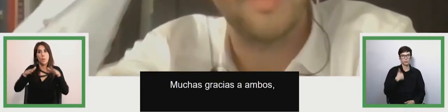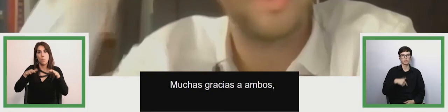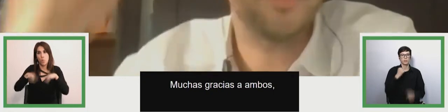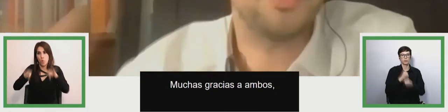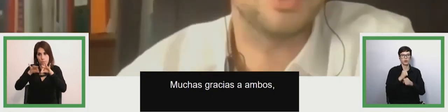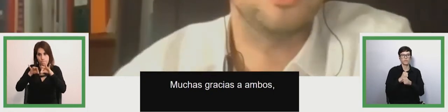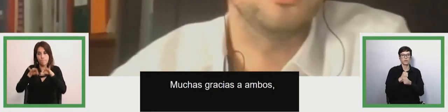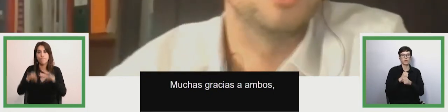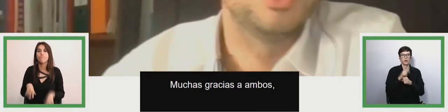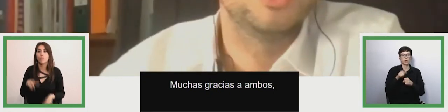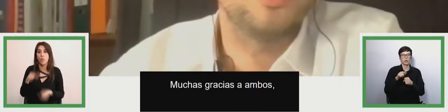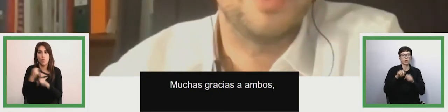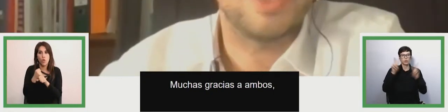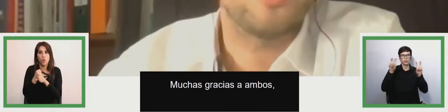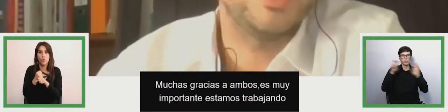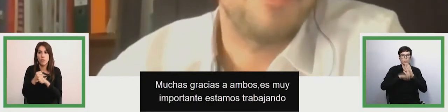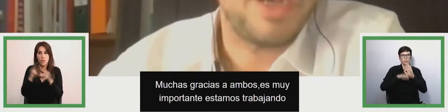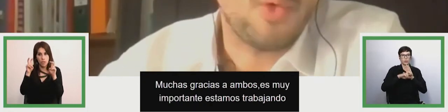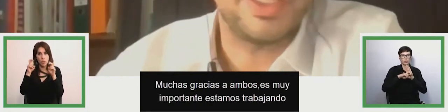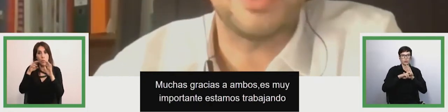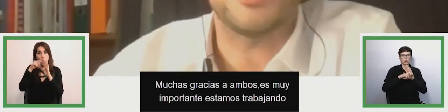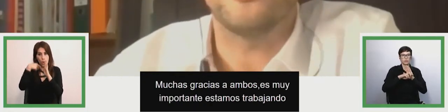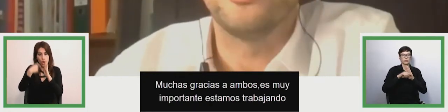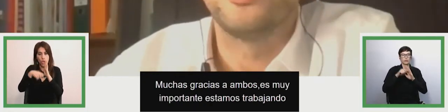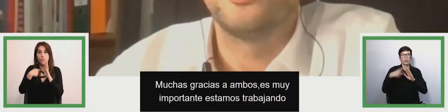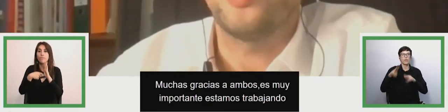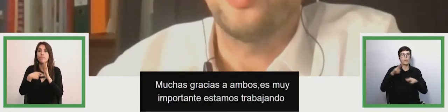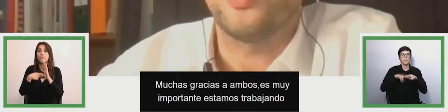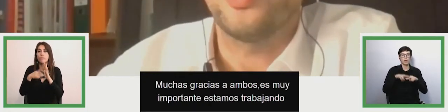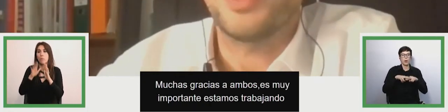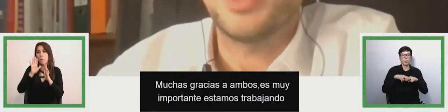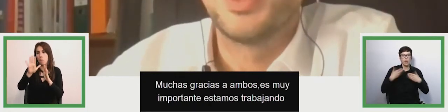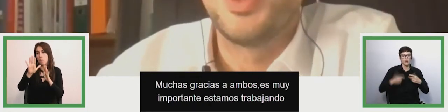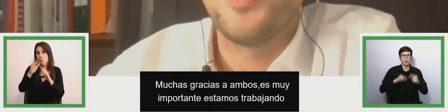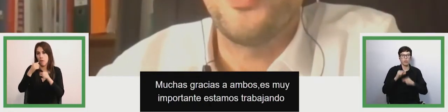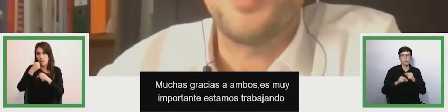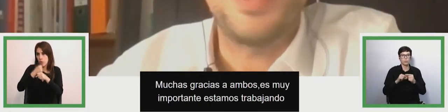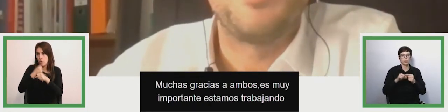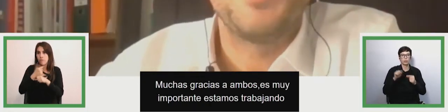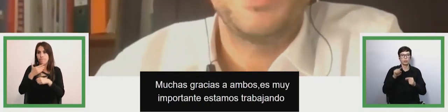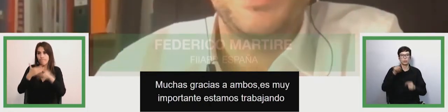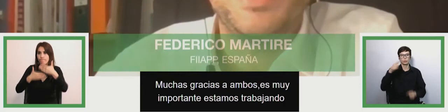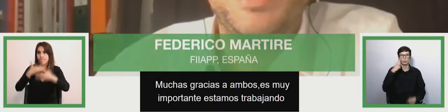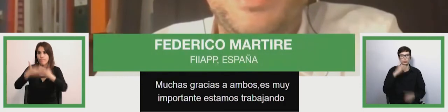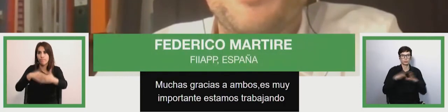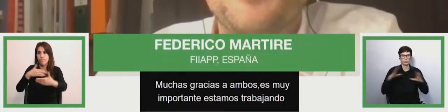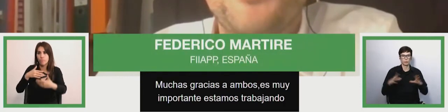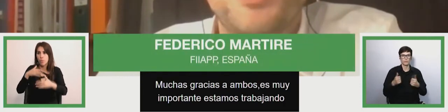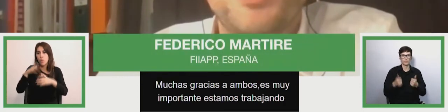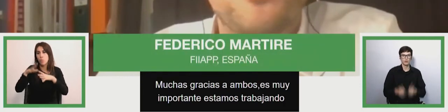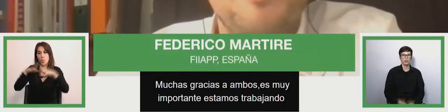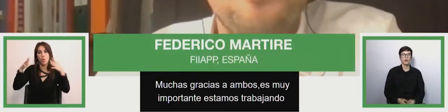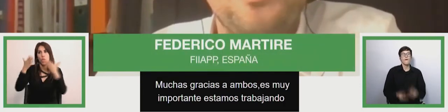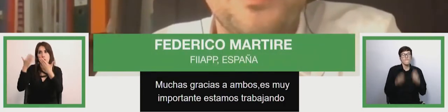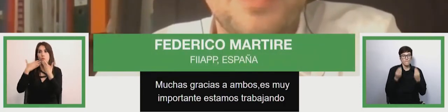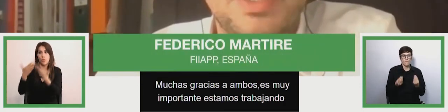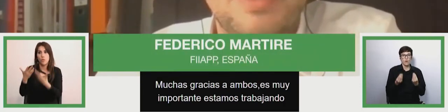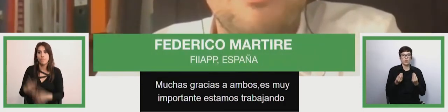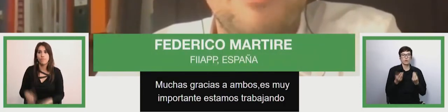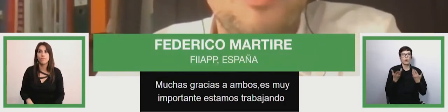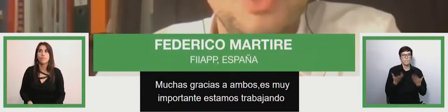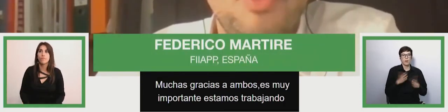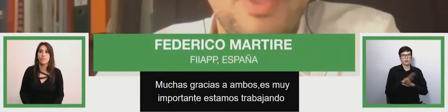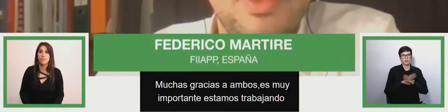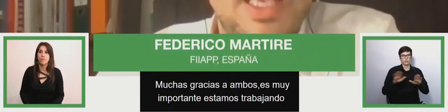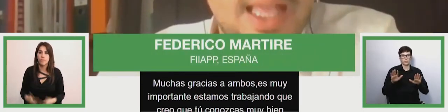think it we're working on the framework of ruhe by the way that you communicate so well well i